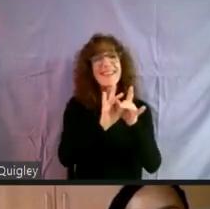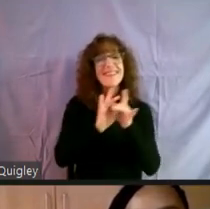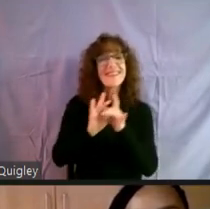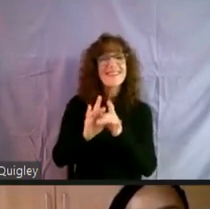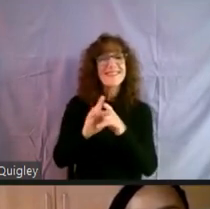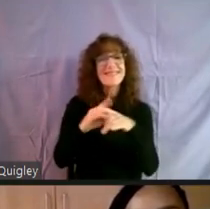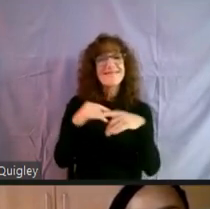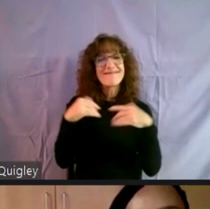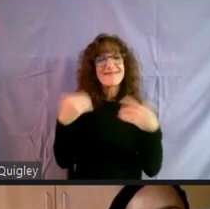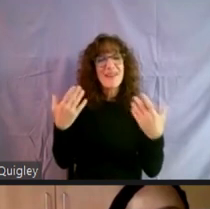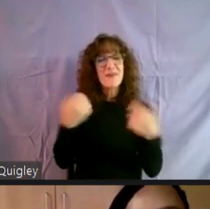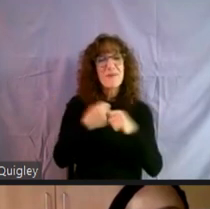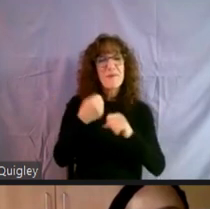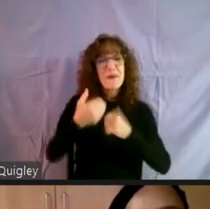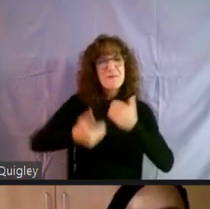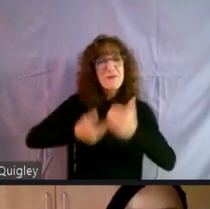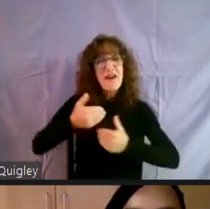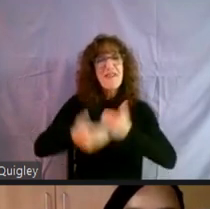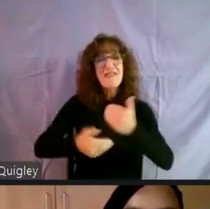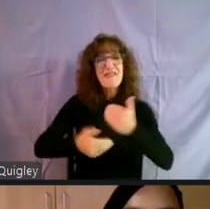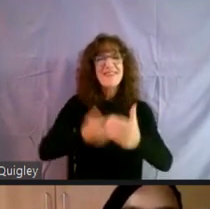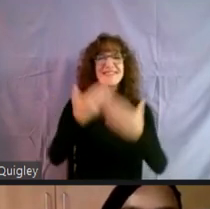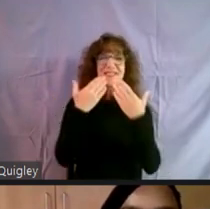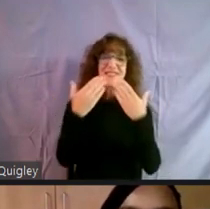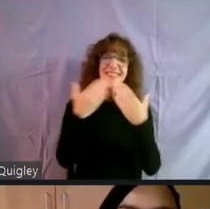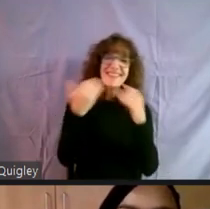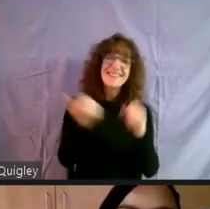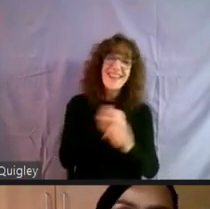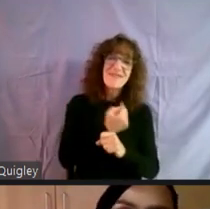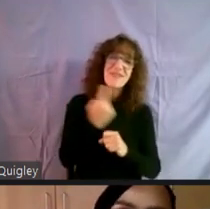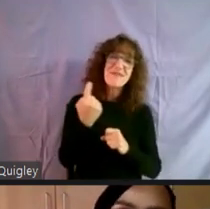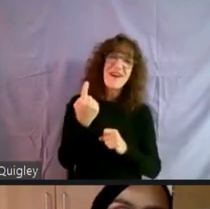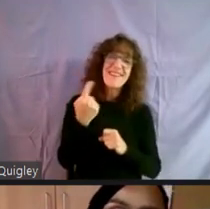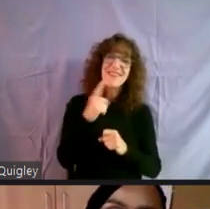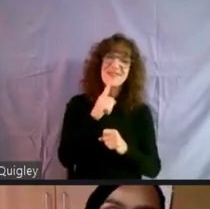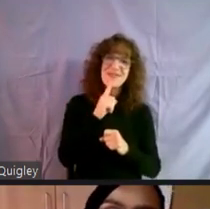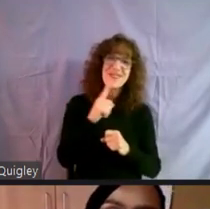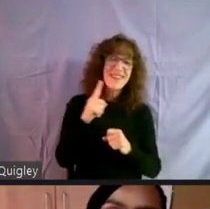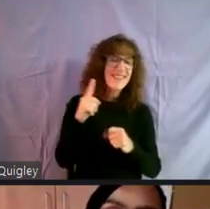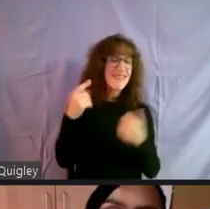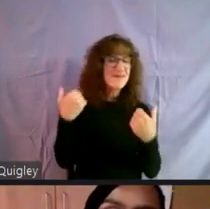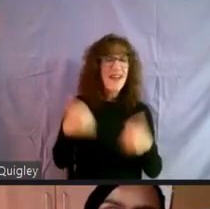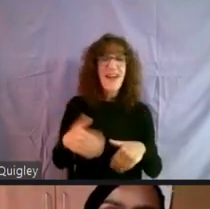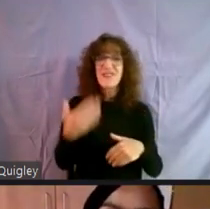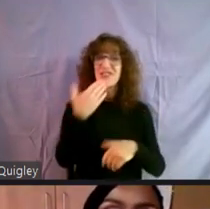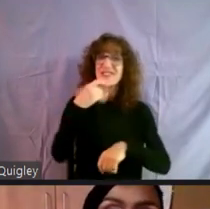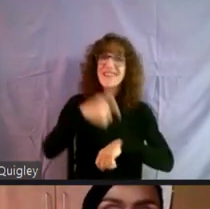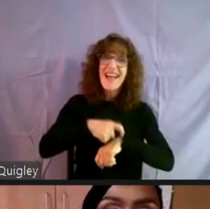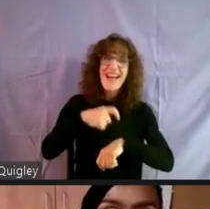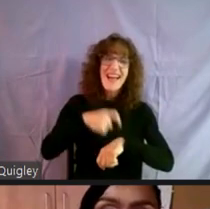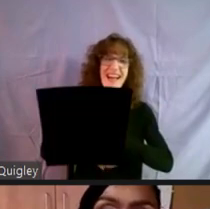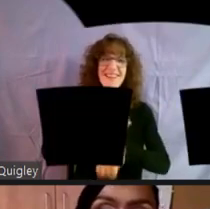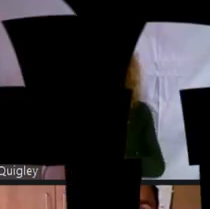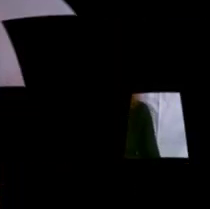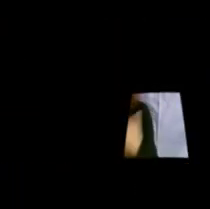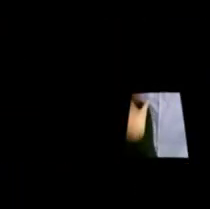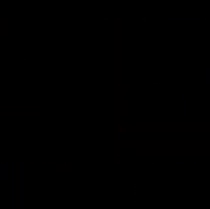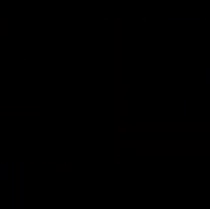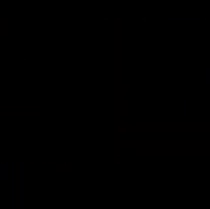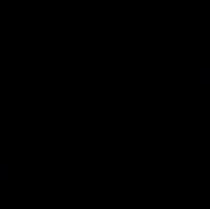so, uh, we'll make progress. So thank you everybody. Um, this was really, this was, this was a good time. Thanks. Thank you.